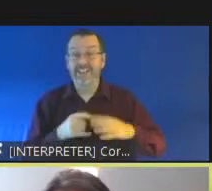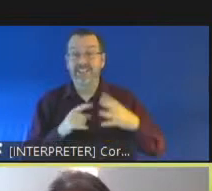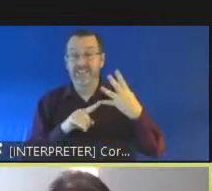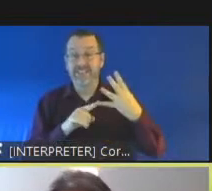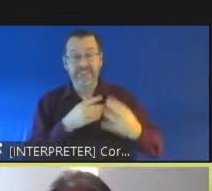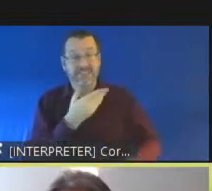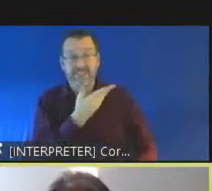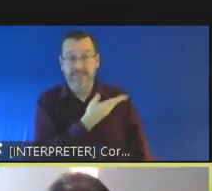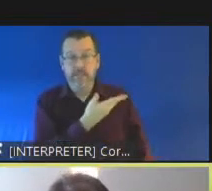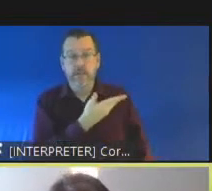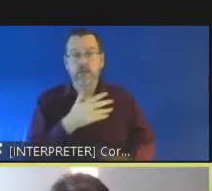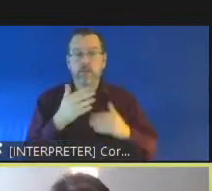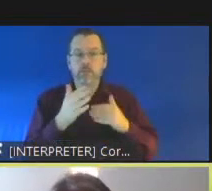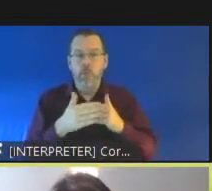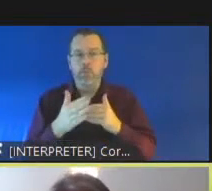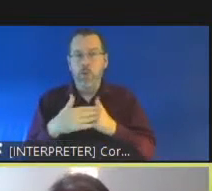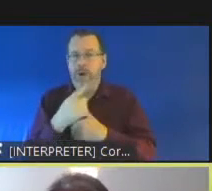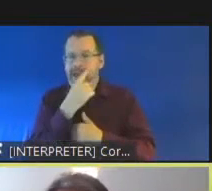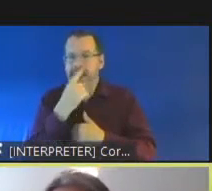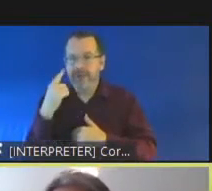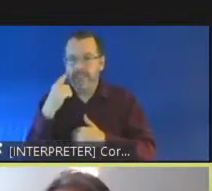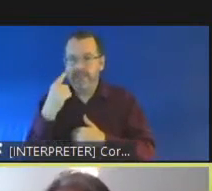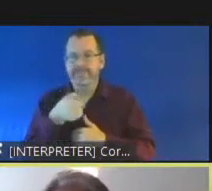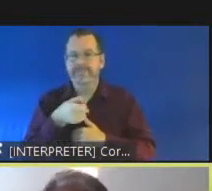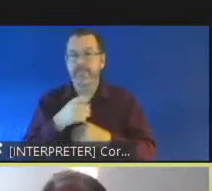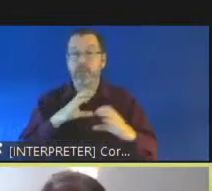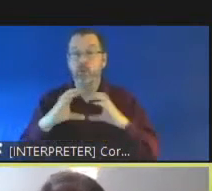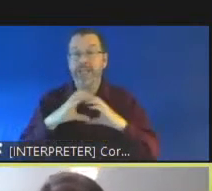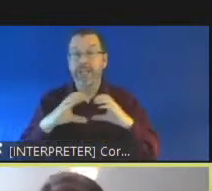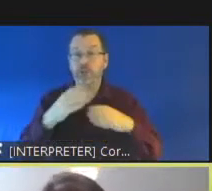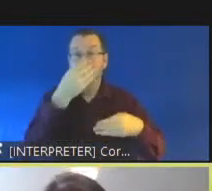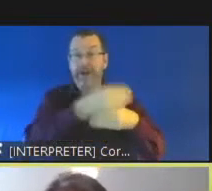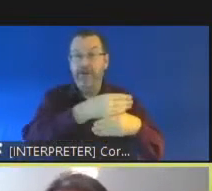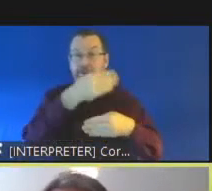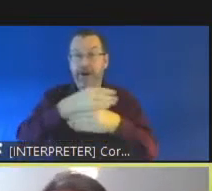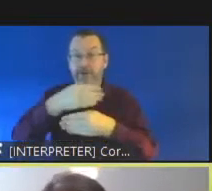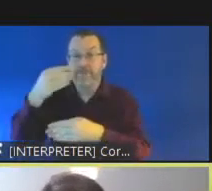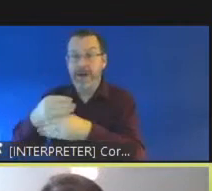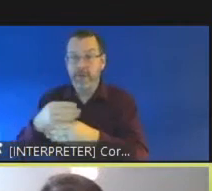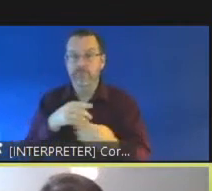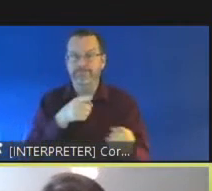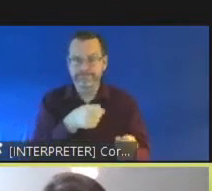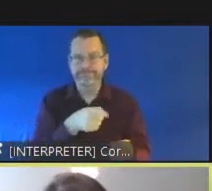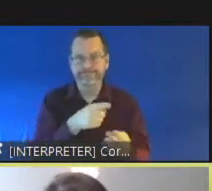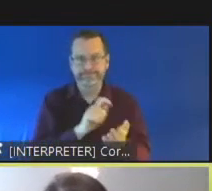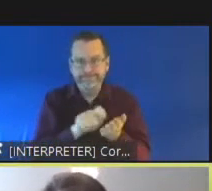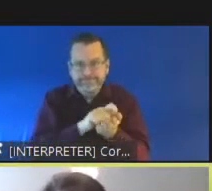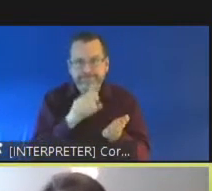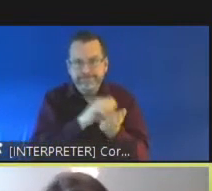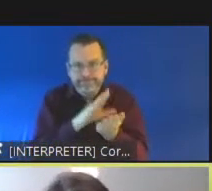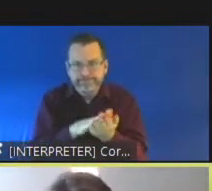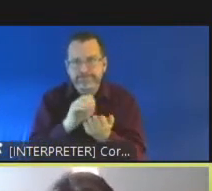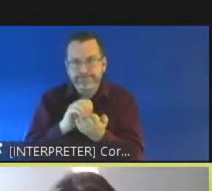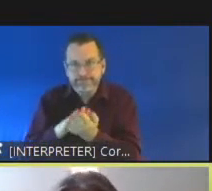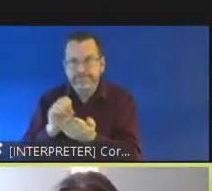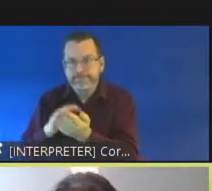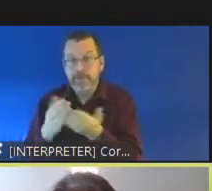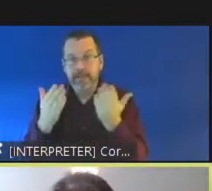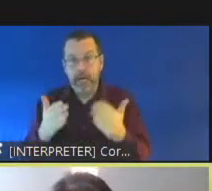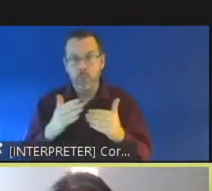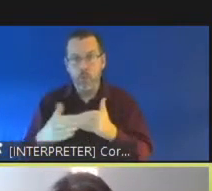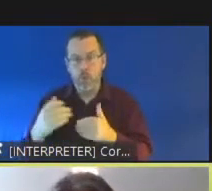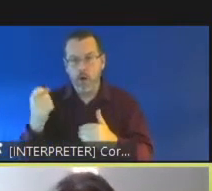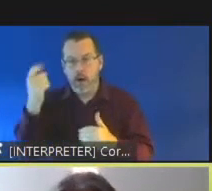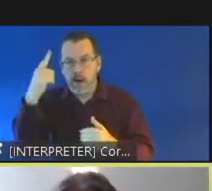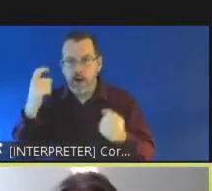evidence around the barriers to communication is starting to prompt and more innovative and creative solutions thankfully than